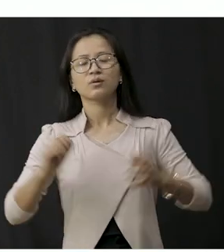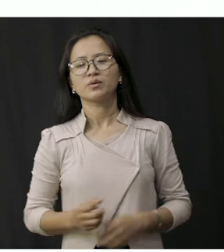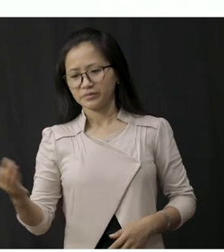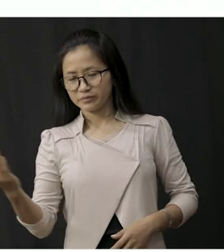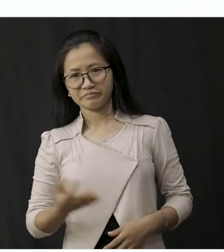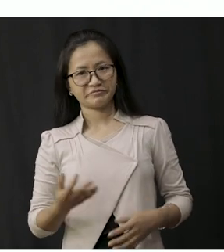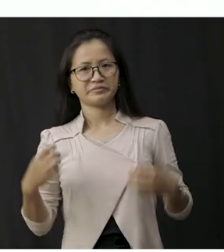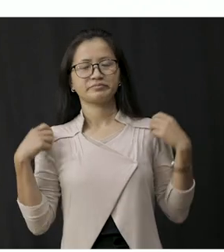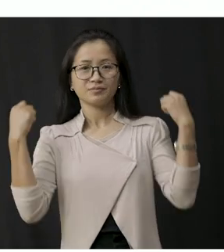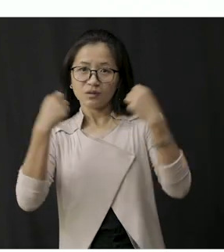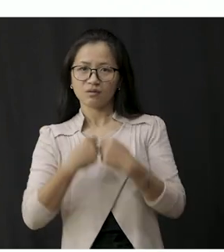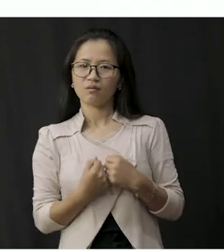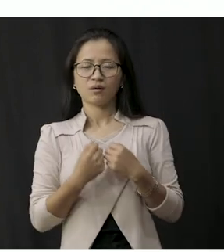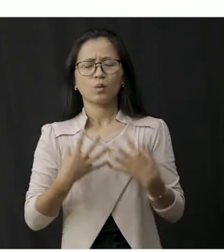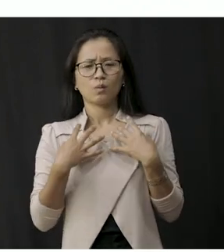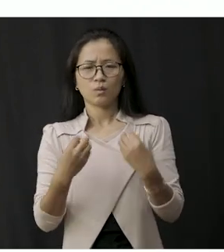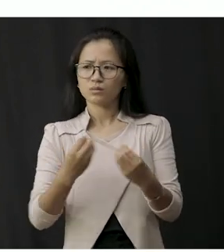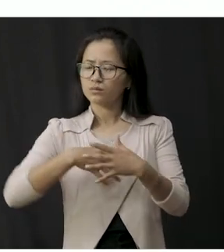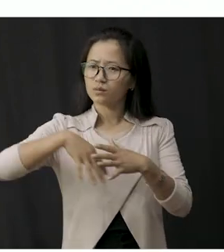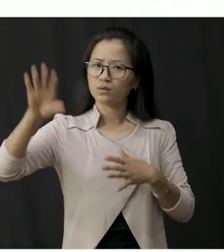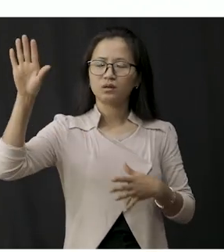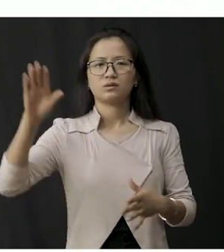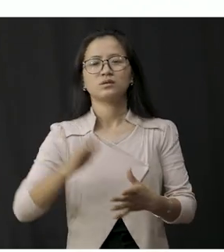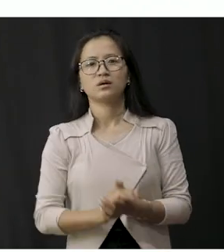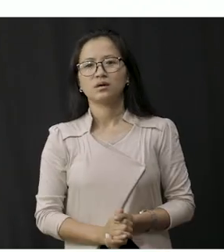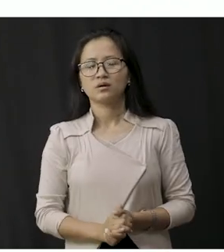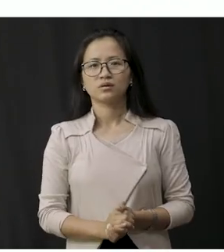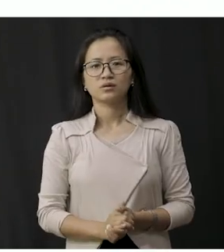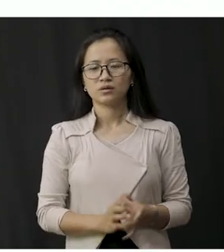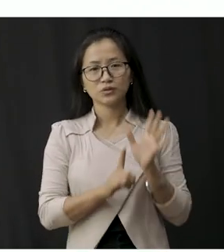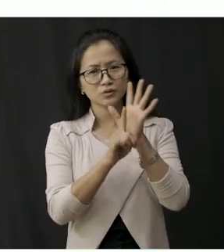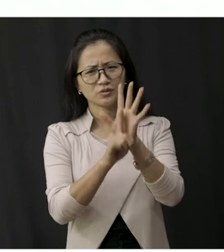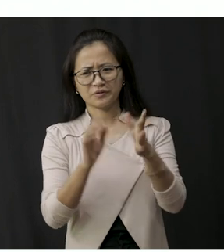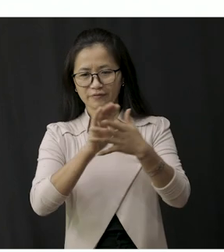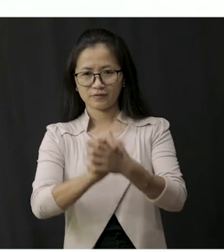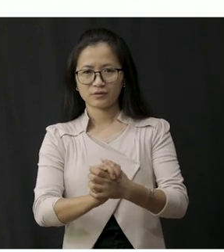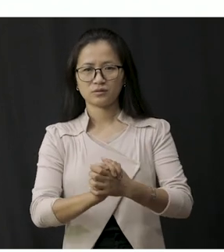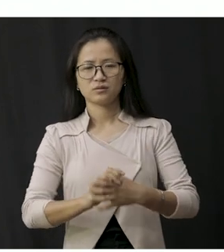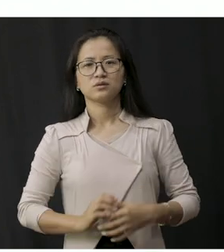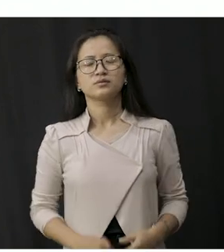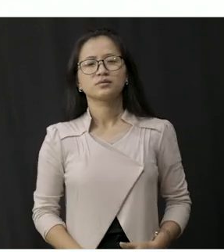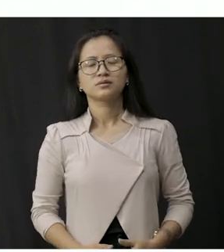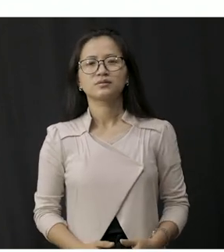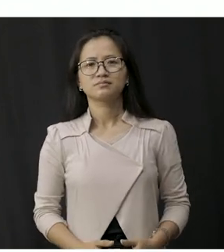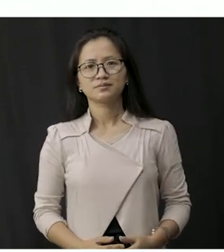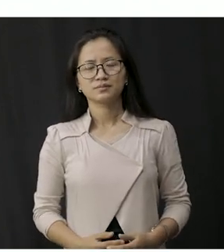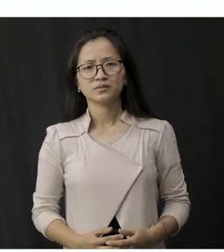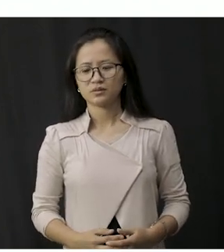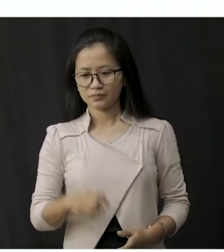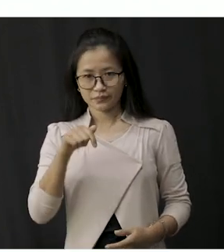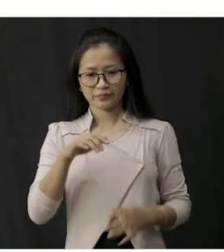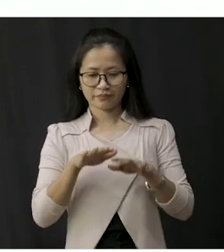clothes right we really want to go out and and show our friends right so